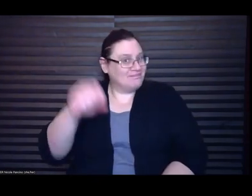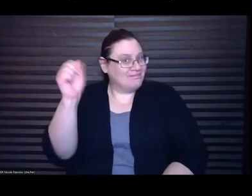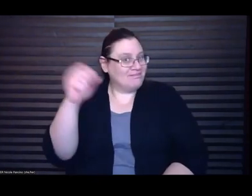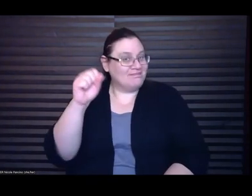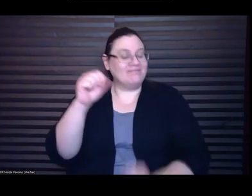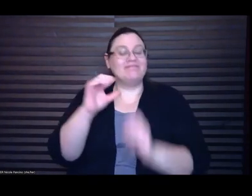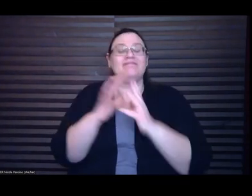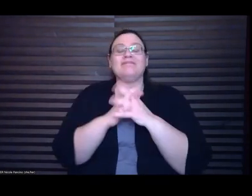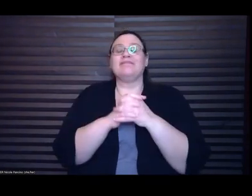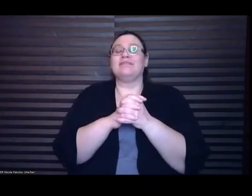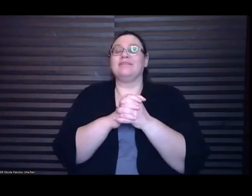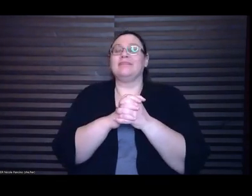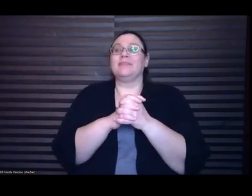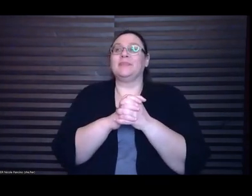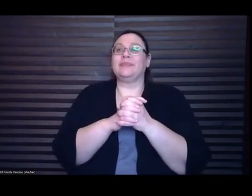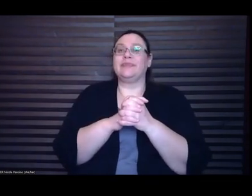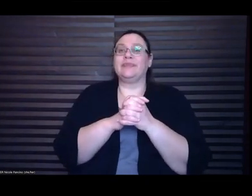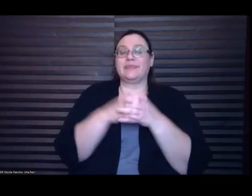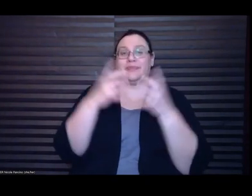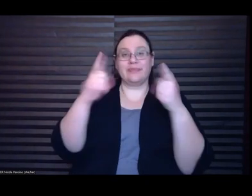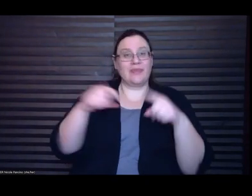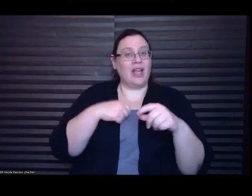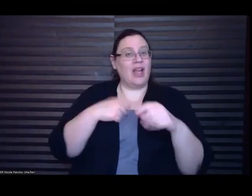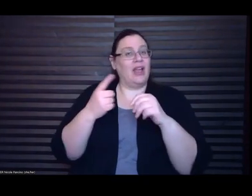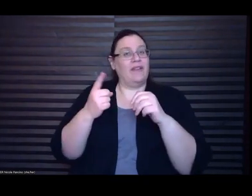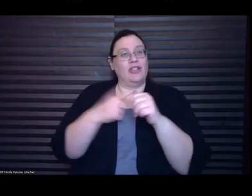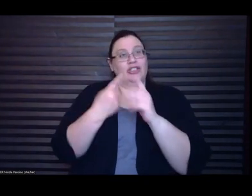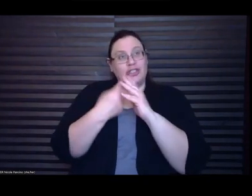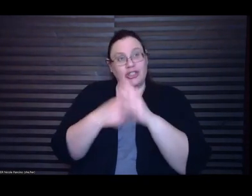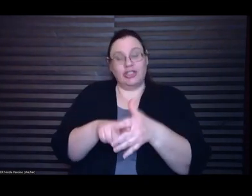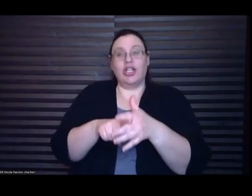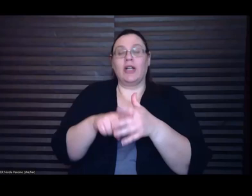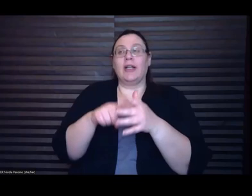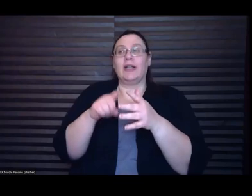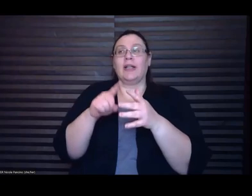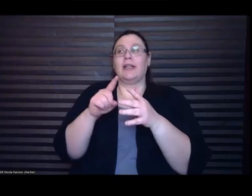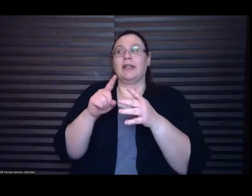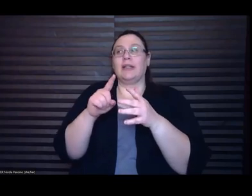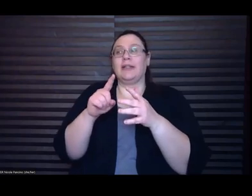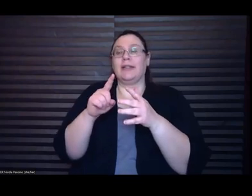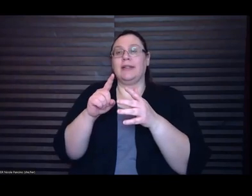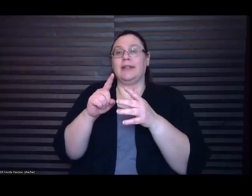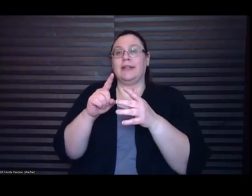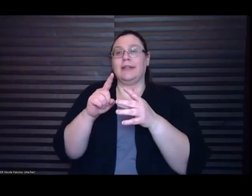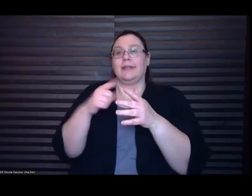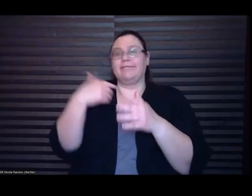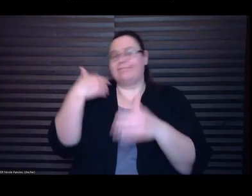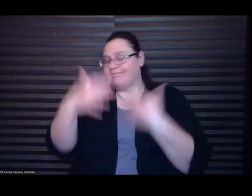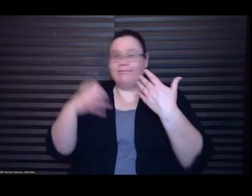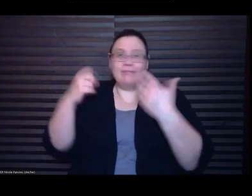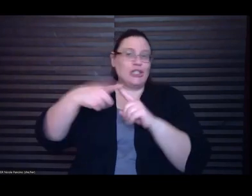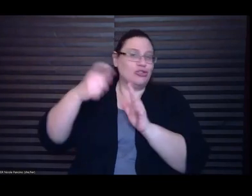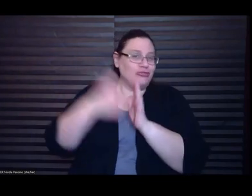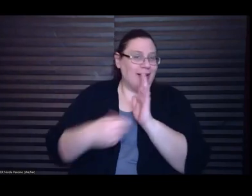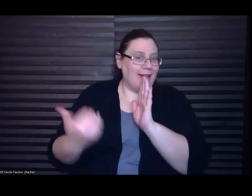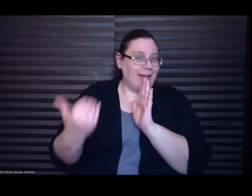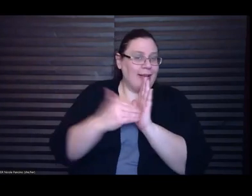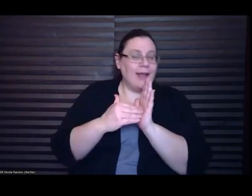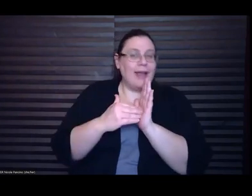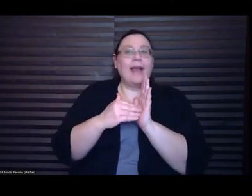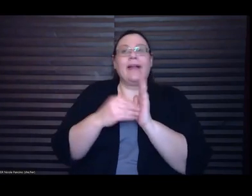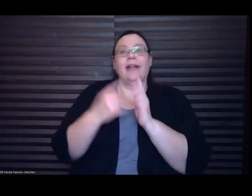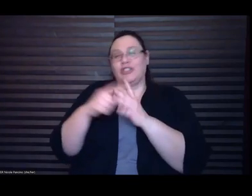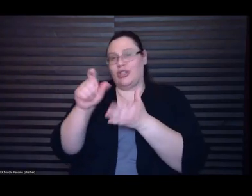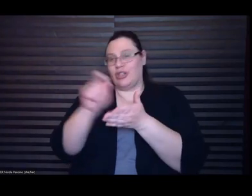you know getting getting back into writing again I was I started writing some stories and actually essays